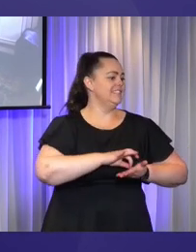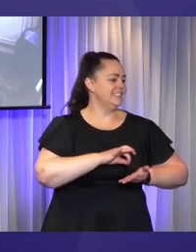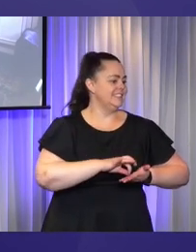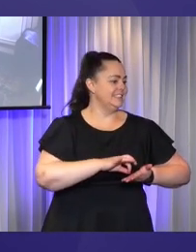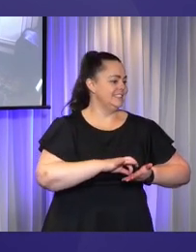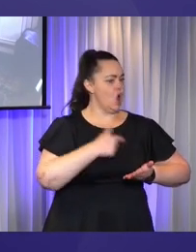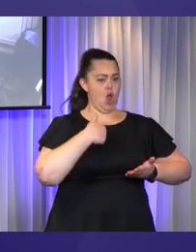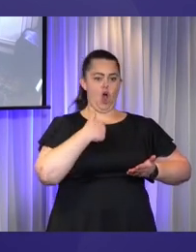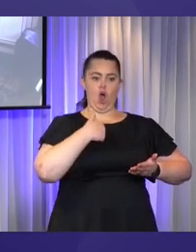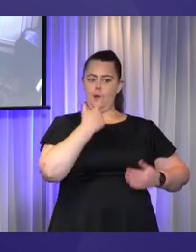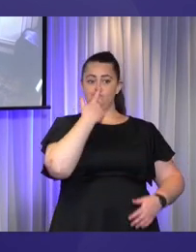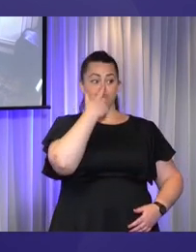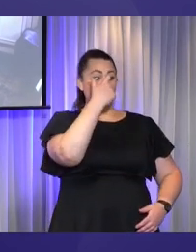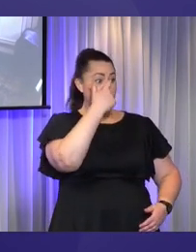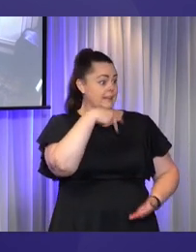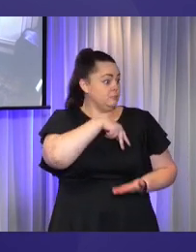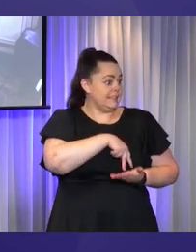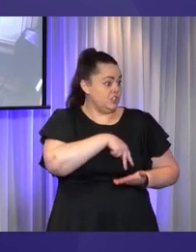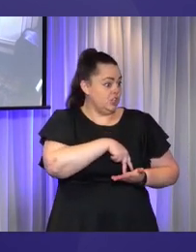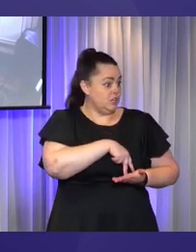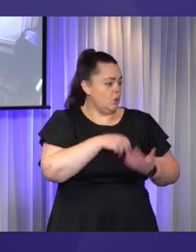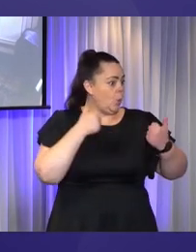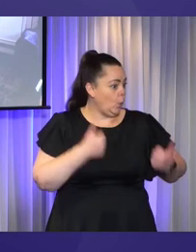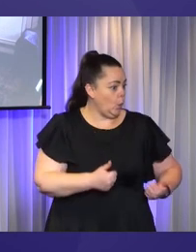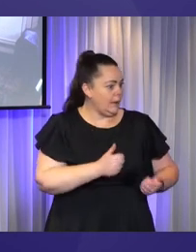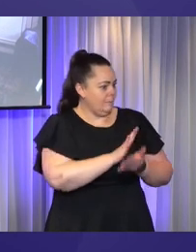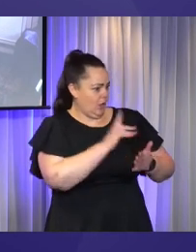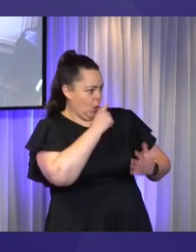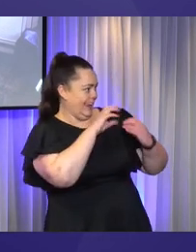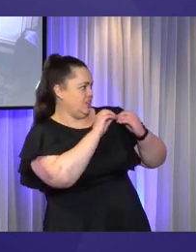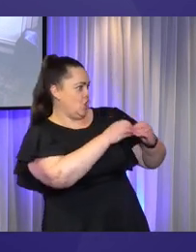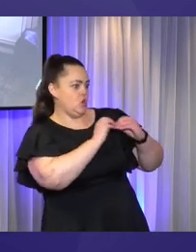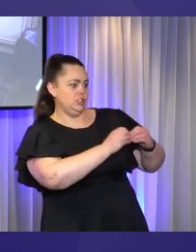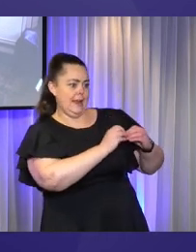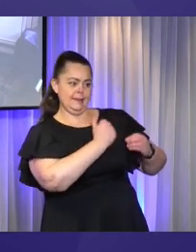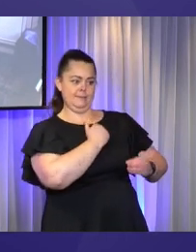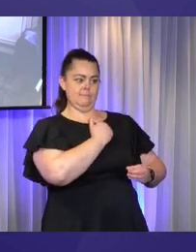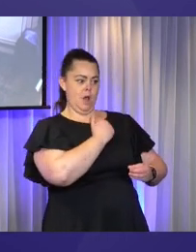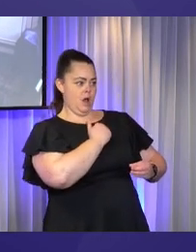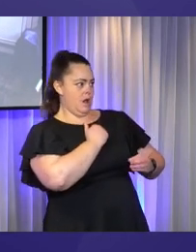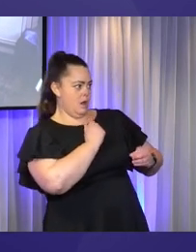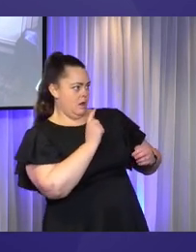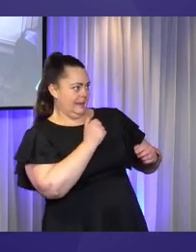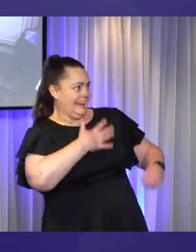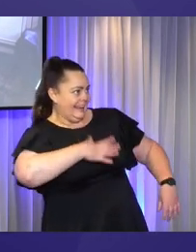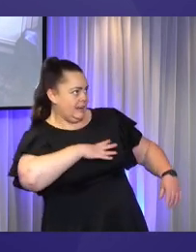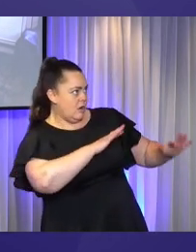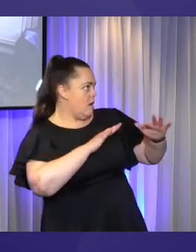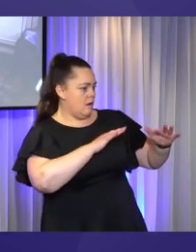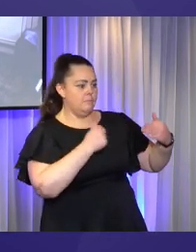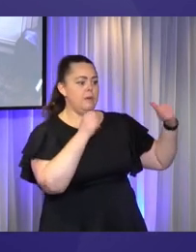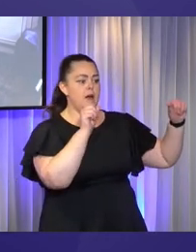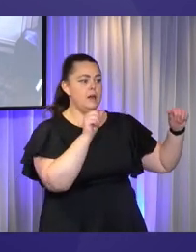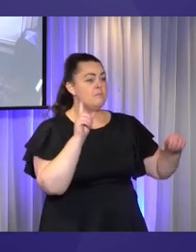And I often wonder and reflect if I had been somewhat younger, a young research assistant coming into the university